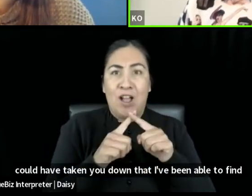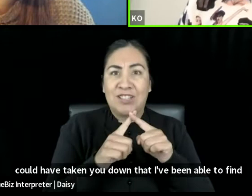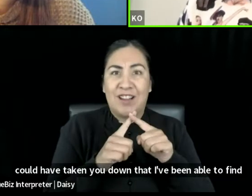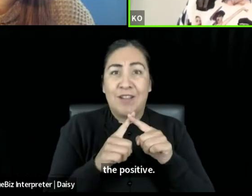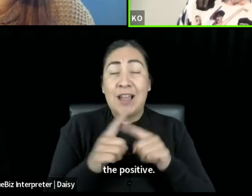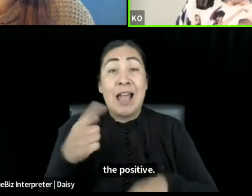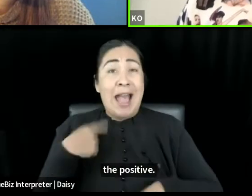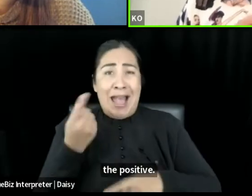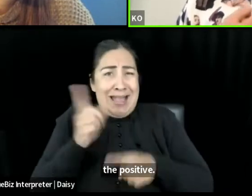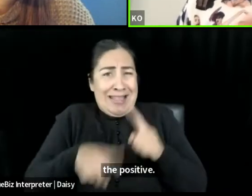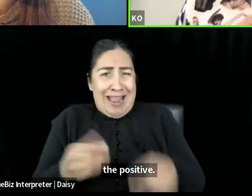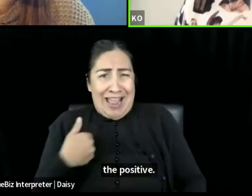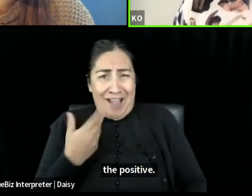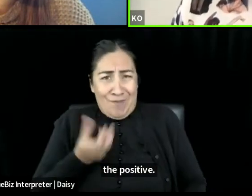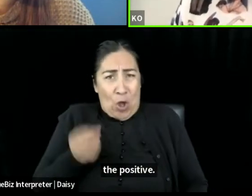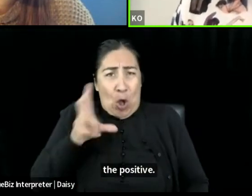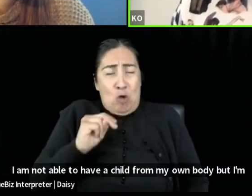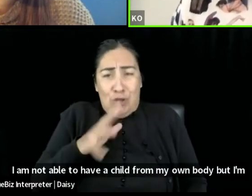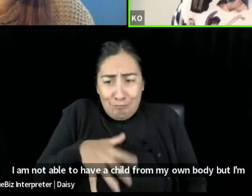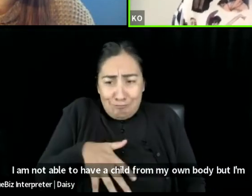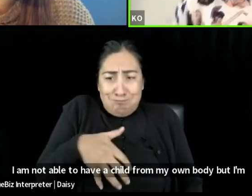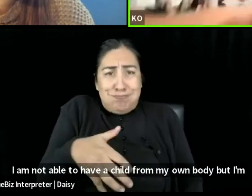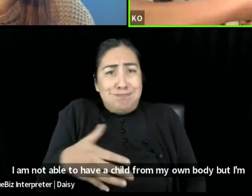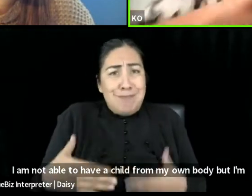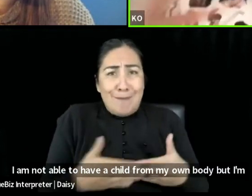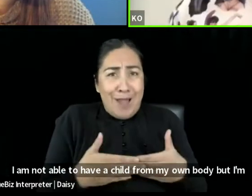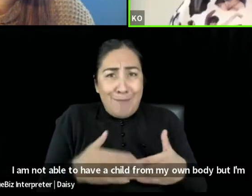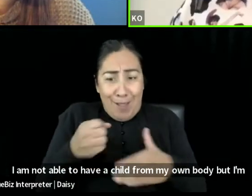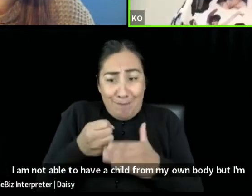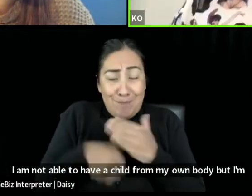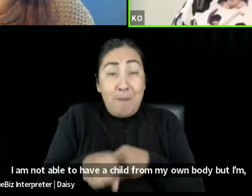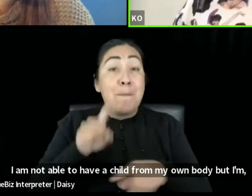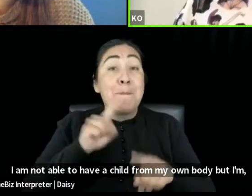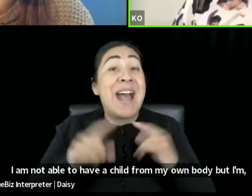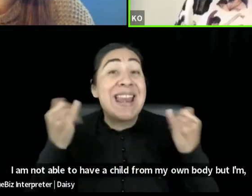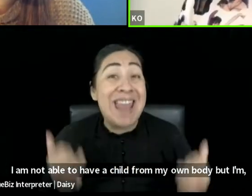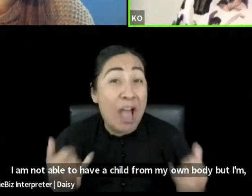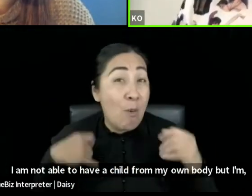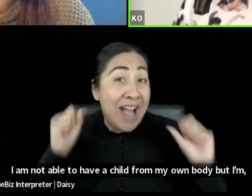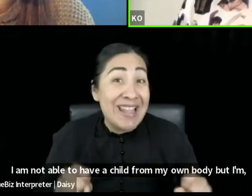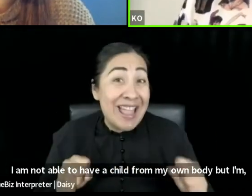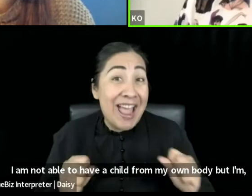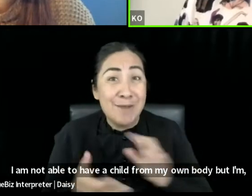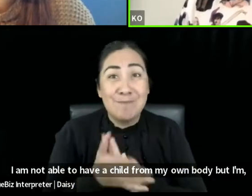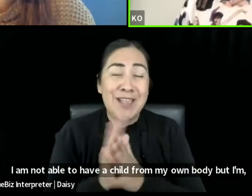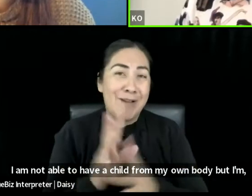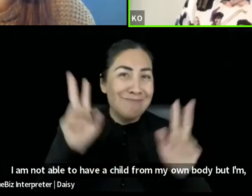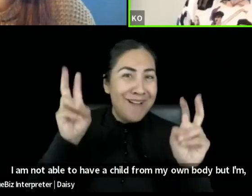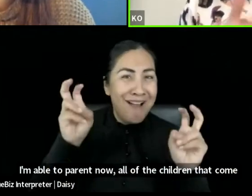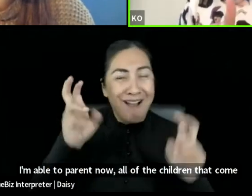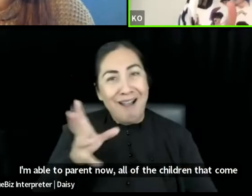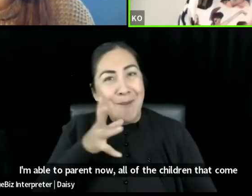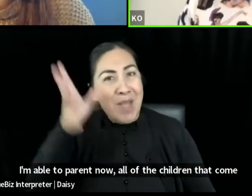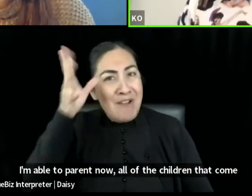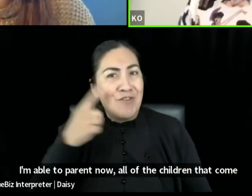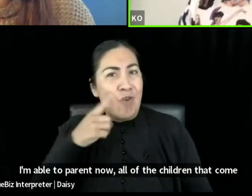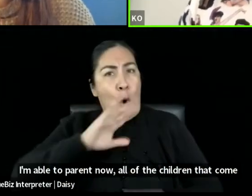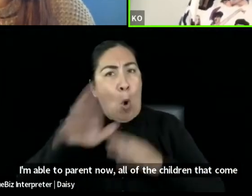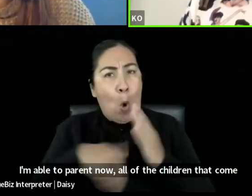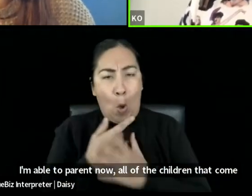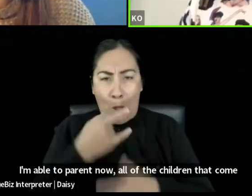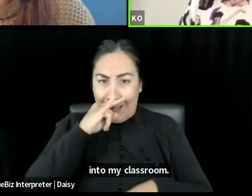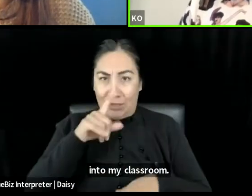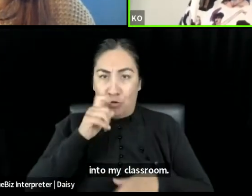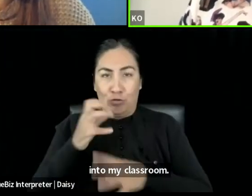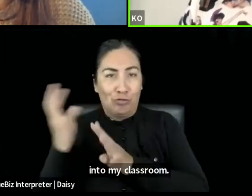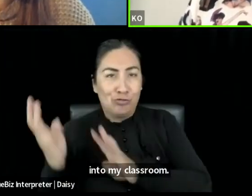from my own body, but I'm, I'm able to parent now all of the children that come into my classroom. And it's a vow that I make to them.